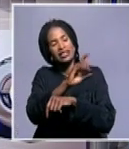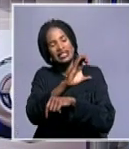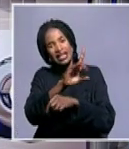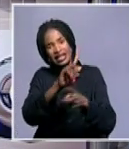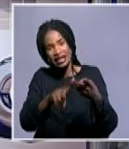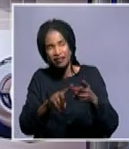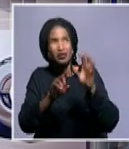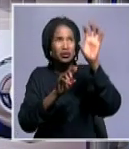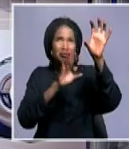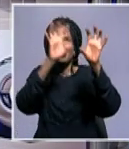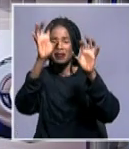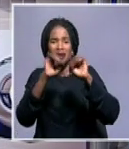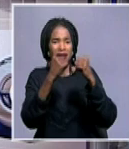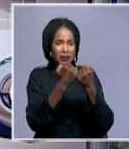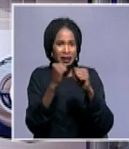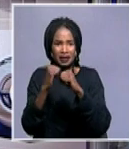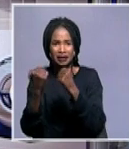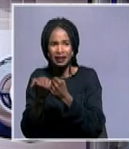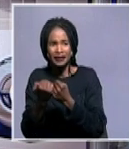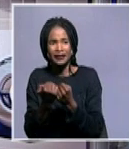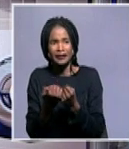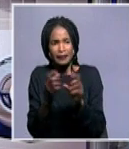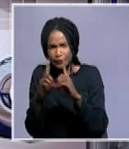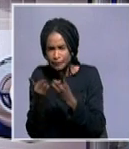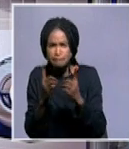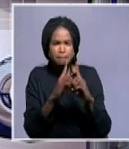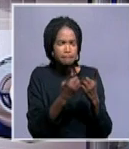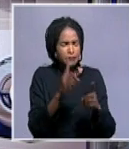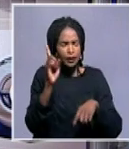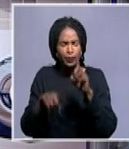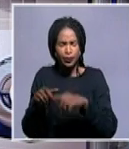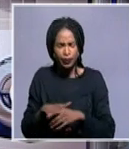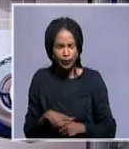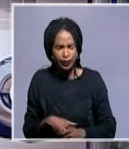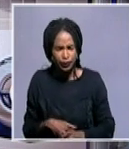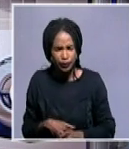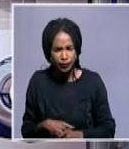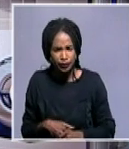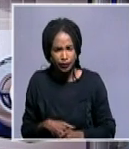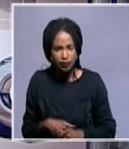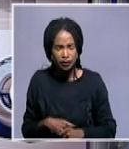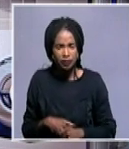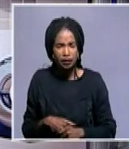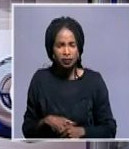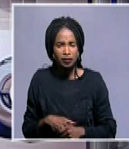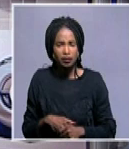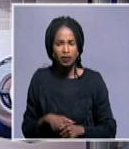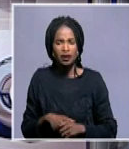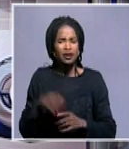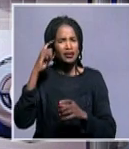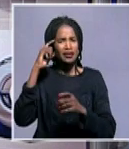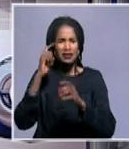say these institutions have been? And if you can perhaps cite a couple of examples where they have been successful in their interventions.